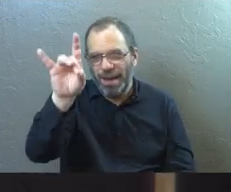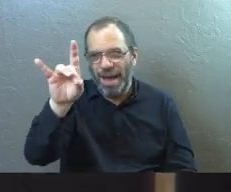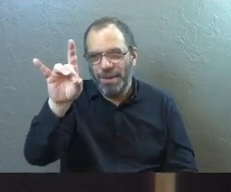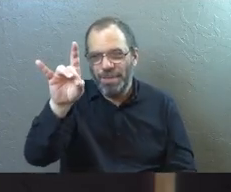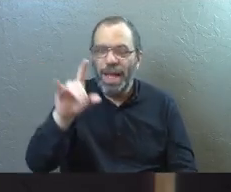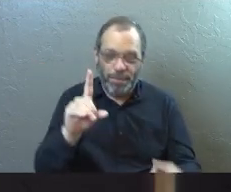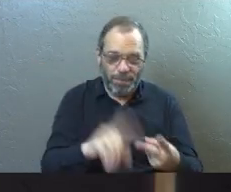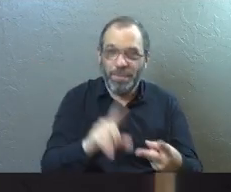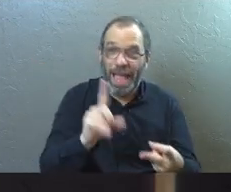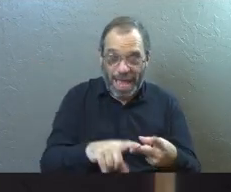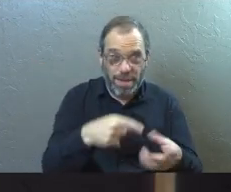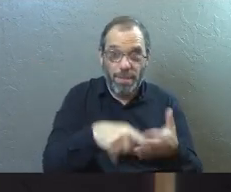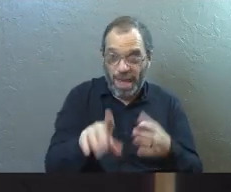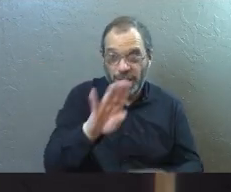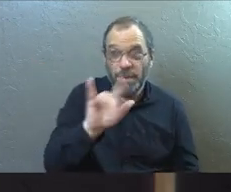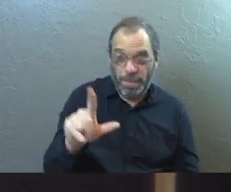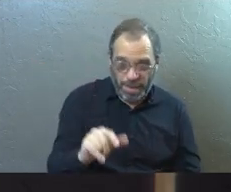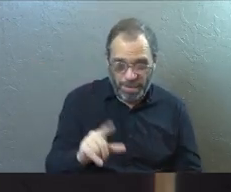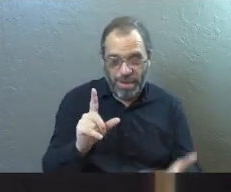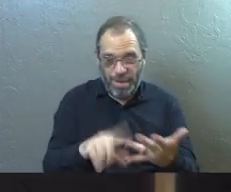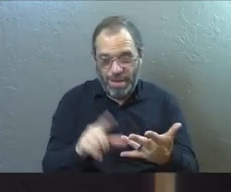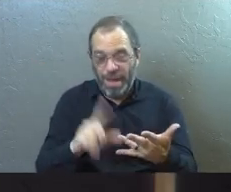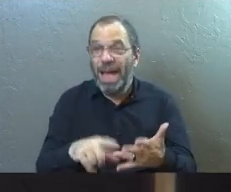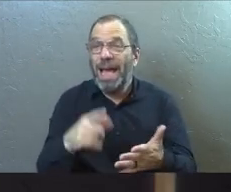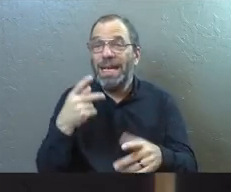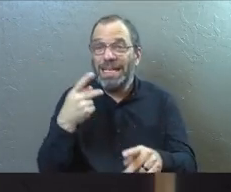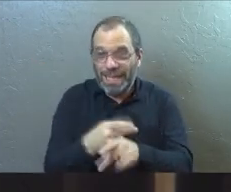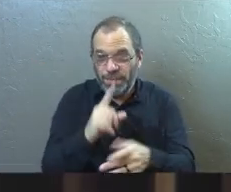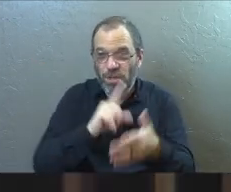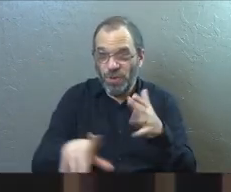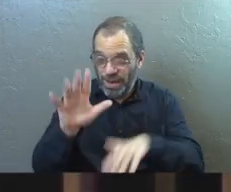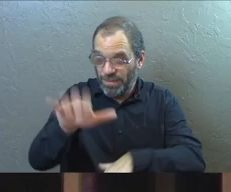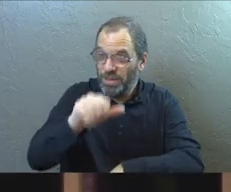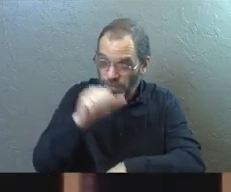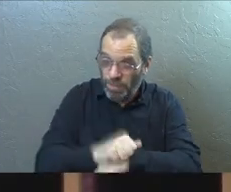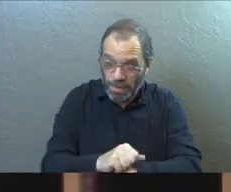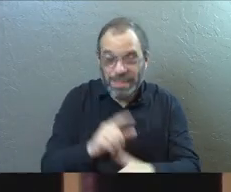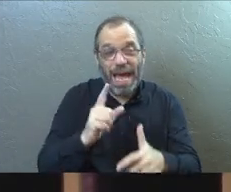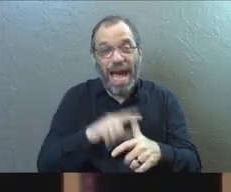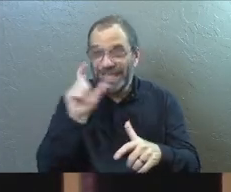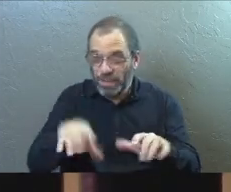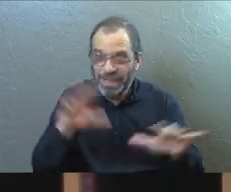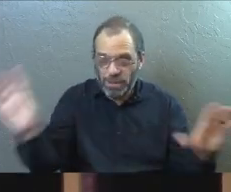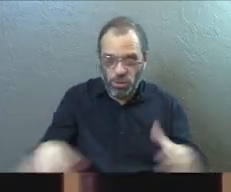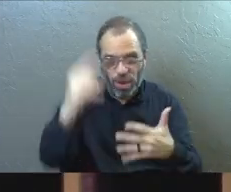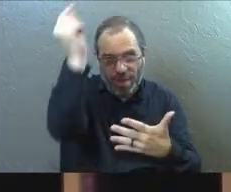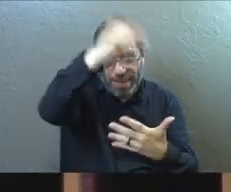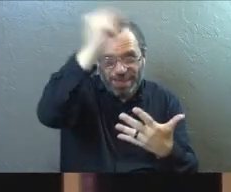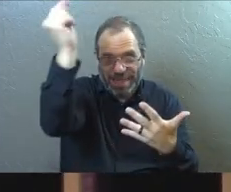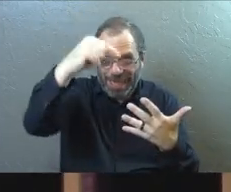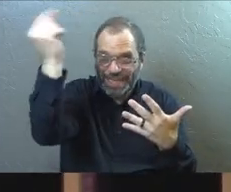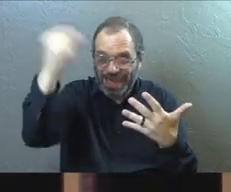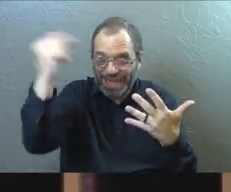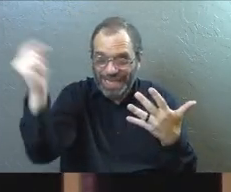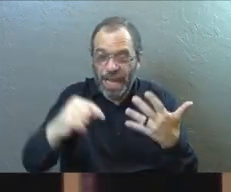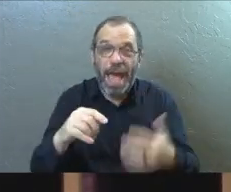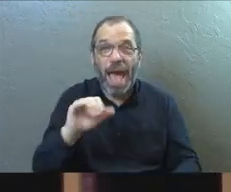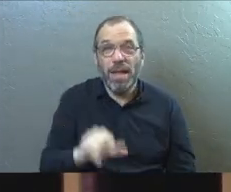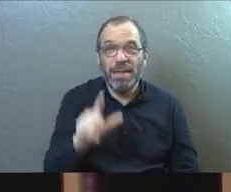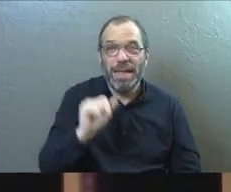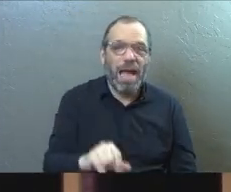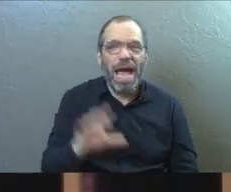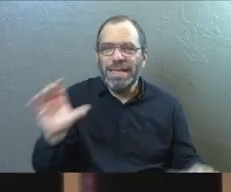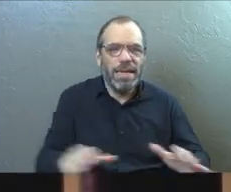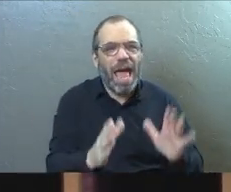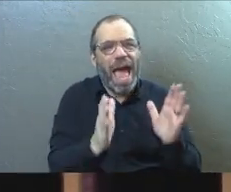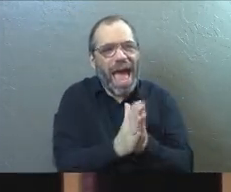And I still need you to pay this bill and I still need you to keep track of this appointment and I still need you to do all of these things. And for Linda, it's things